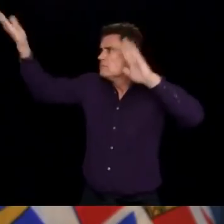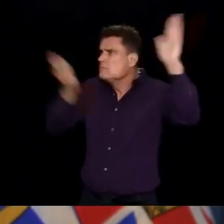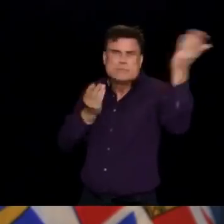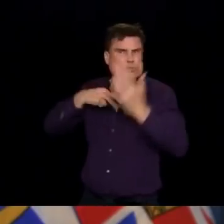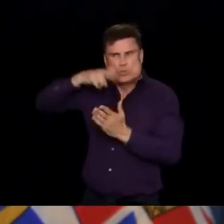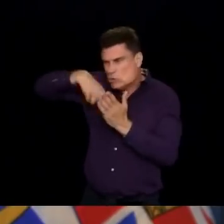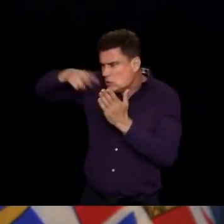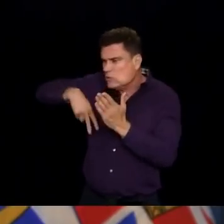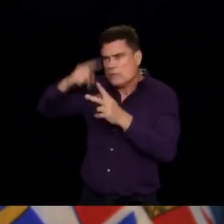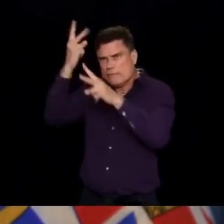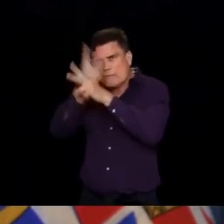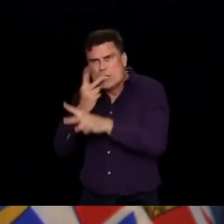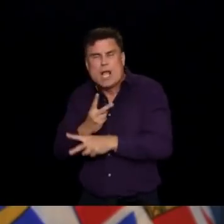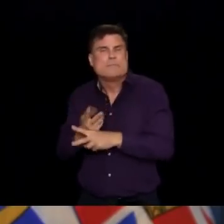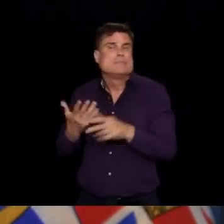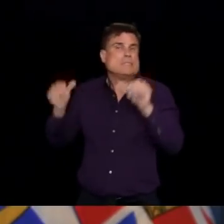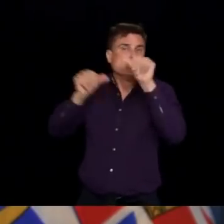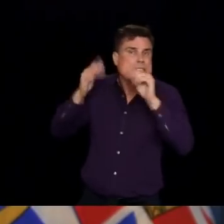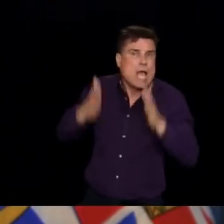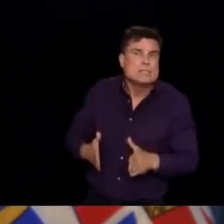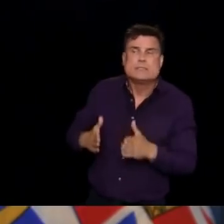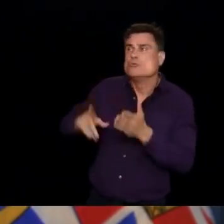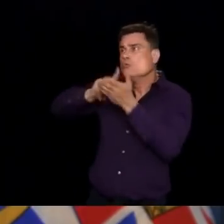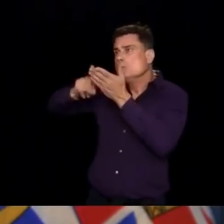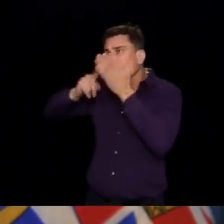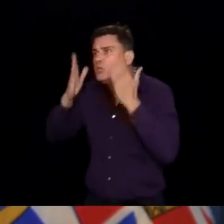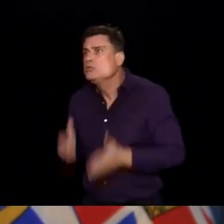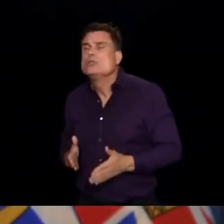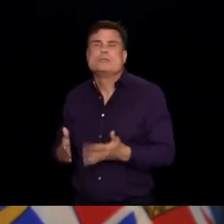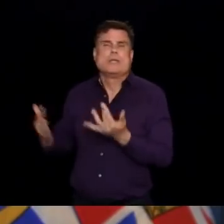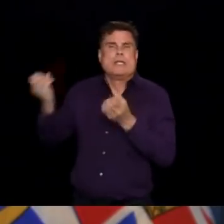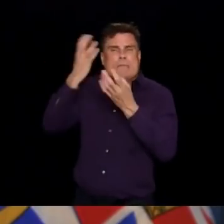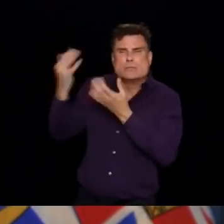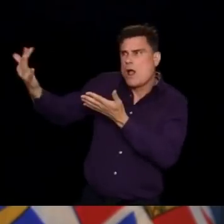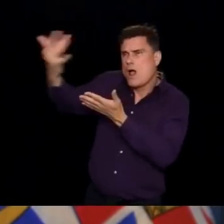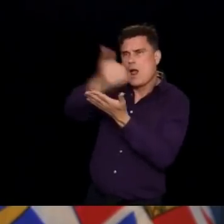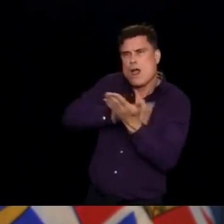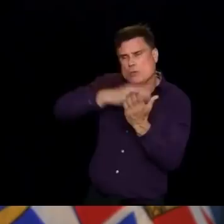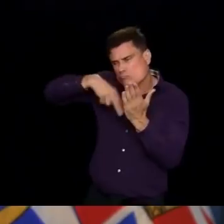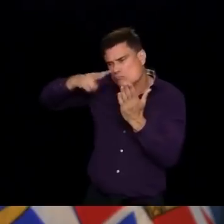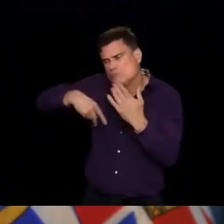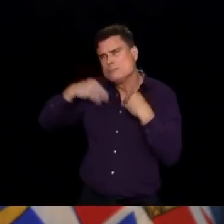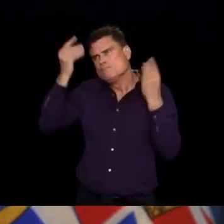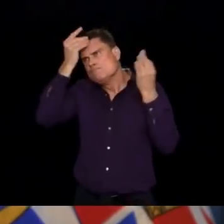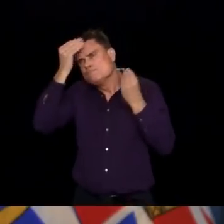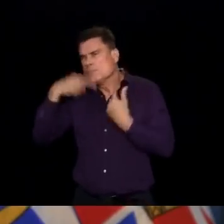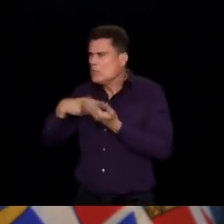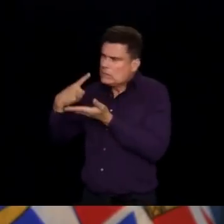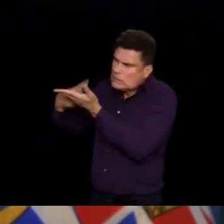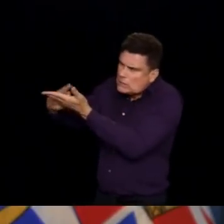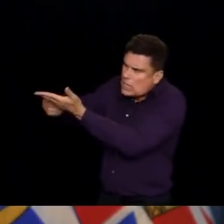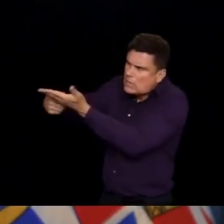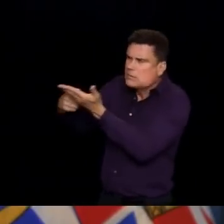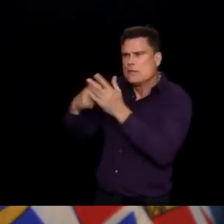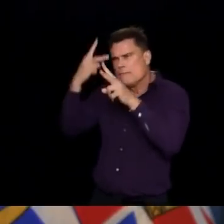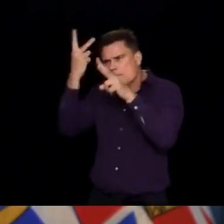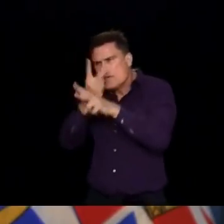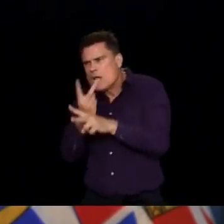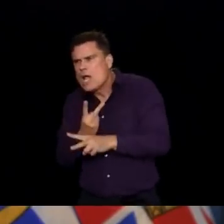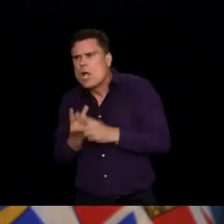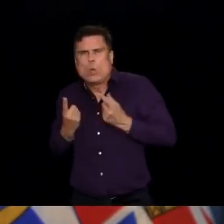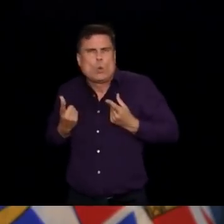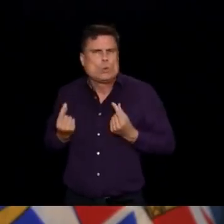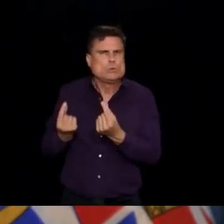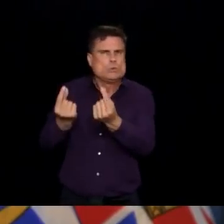put in place something extra measures. I also think, you know, I really hope that this stimulates some more innovation in things like more